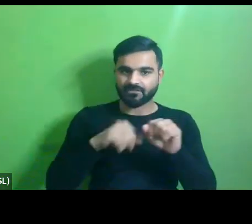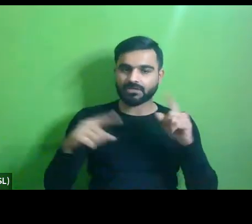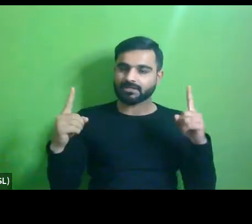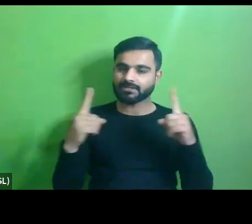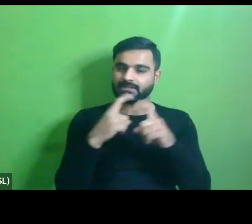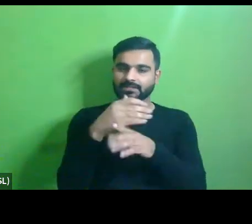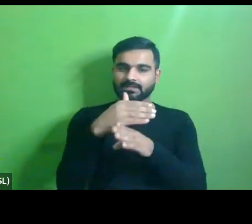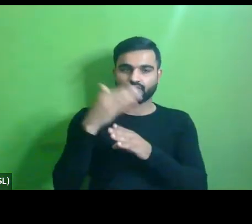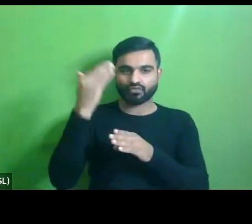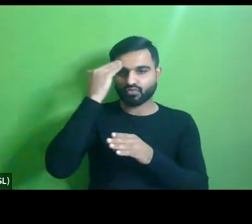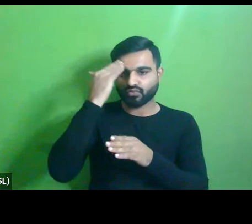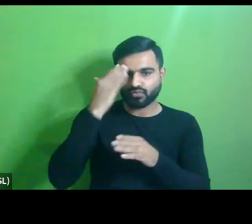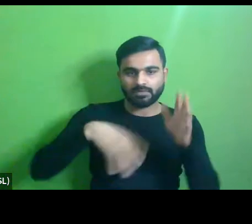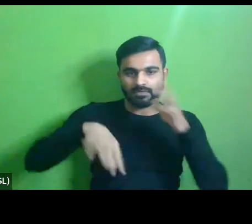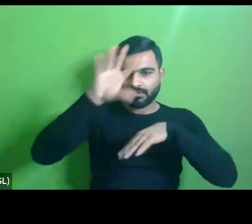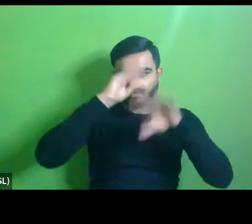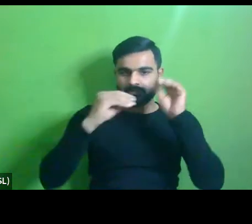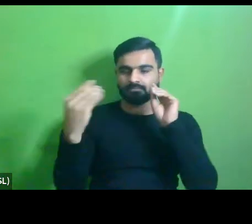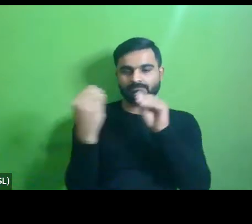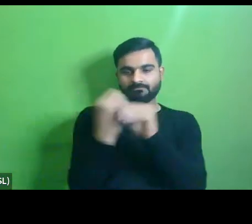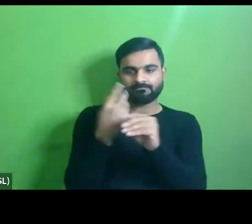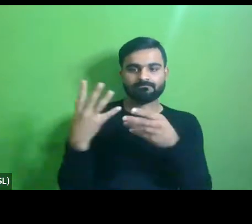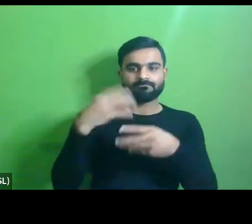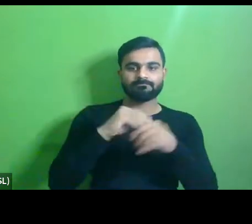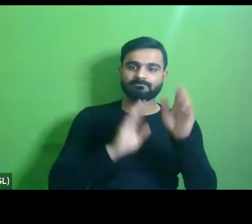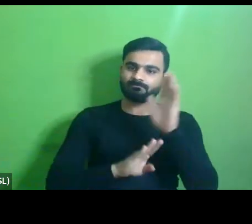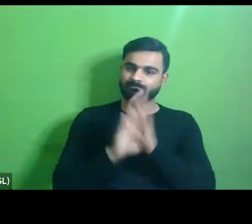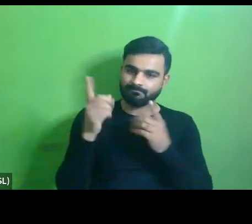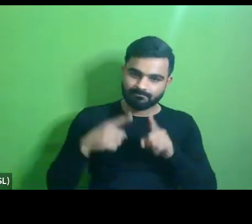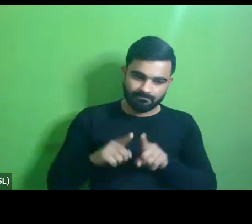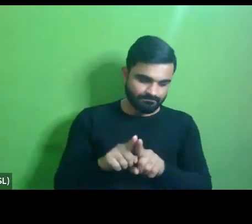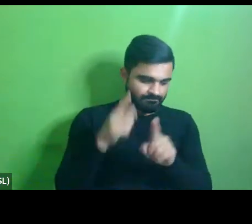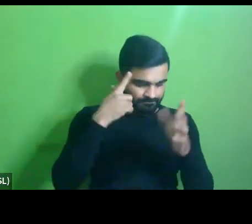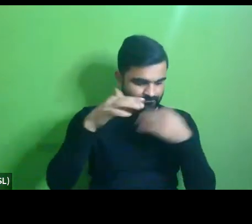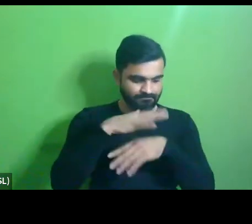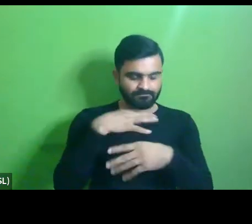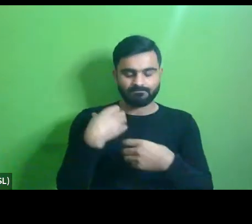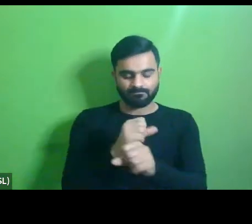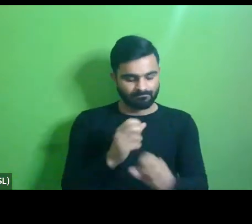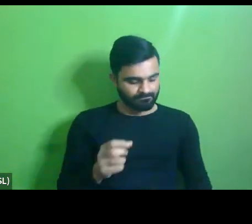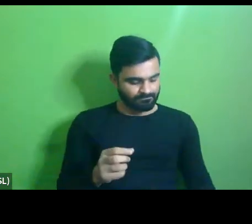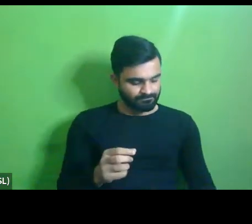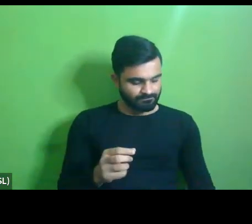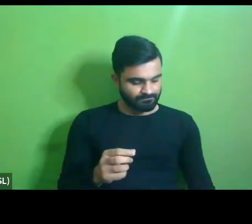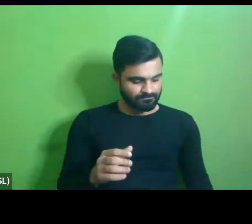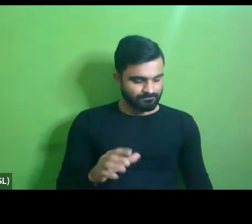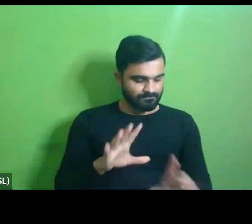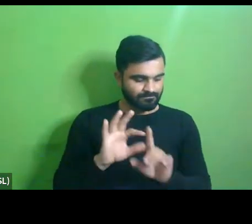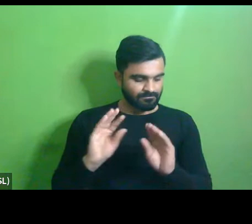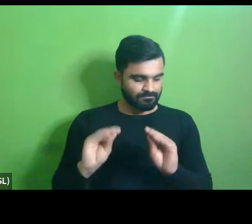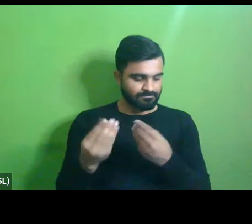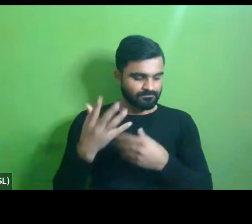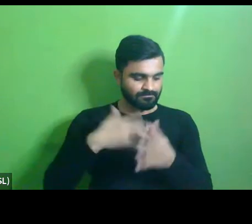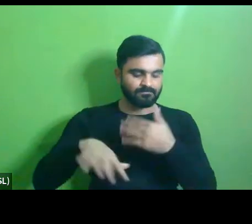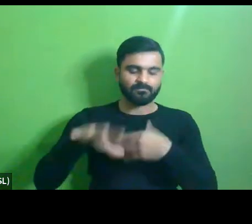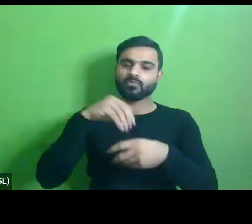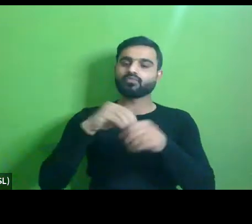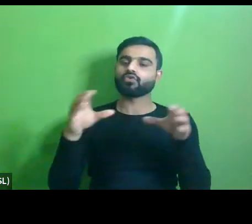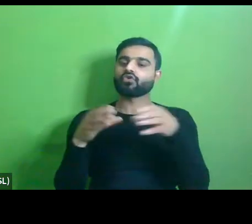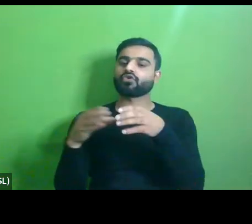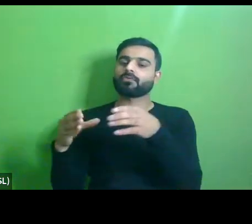share knowledge, learn from each other, and grow together to plan, design, and strategize better for all the marginalized groups.